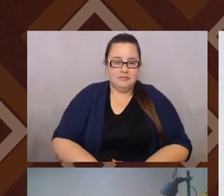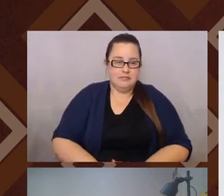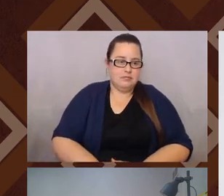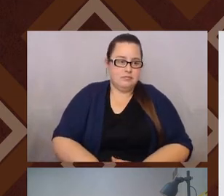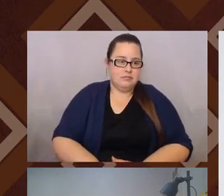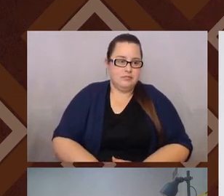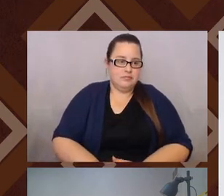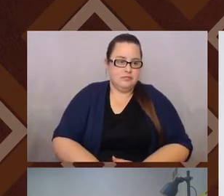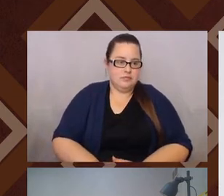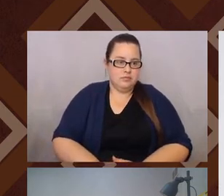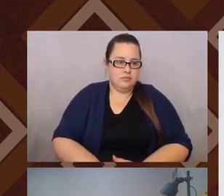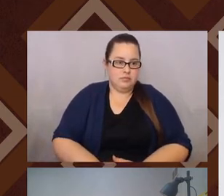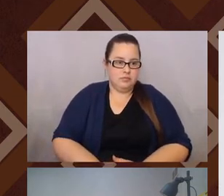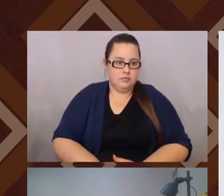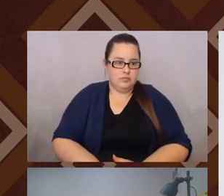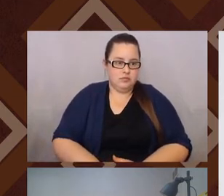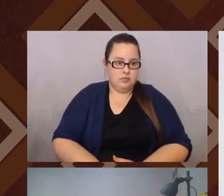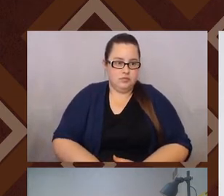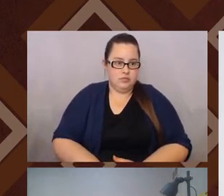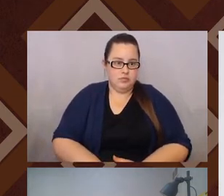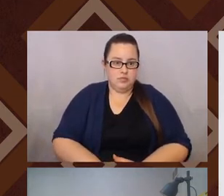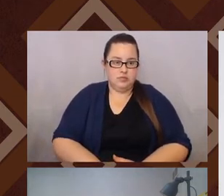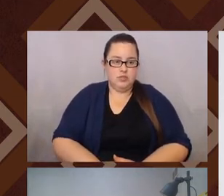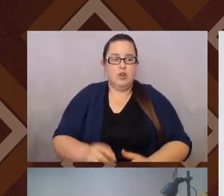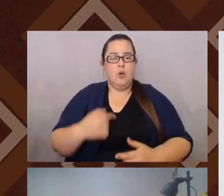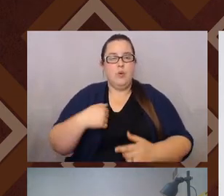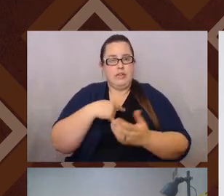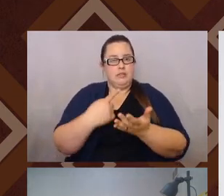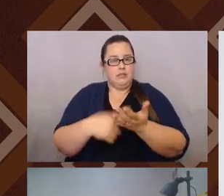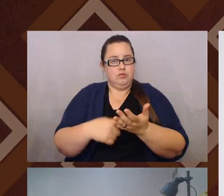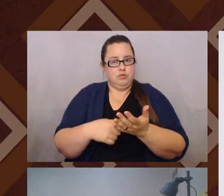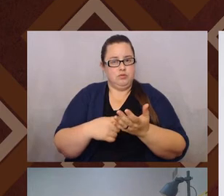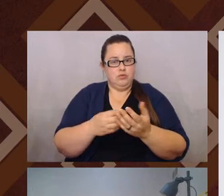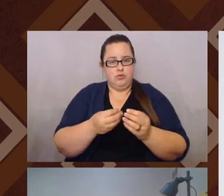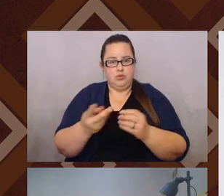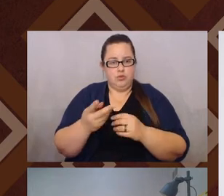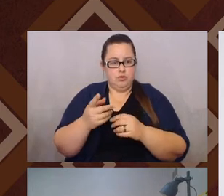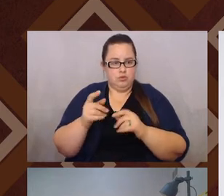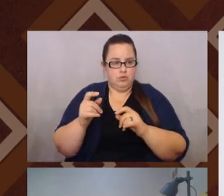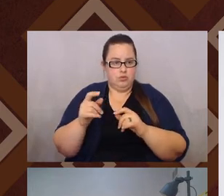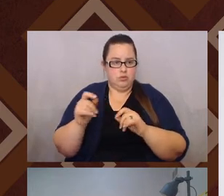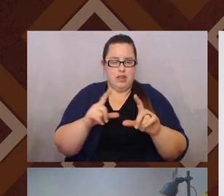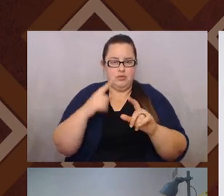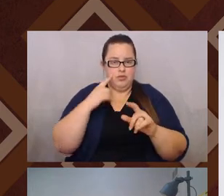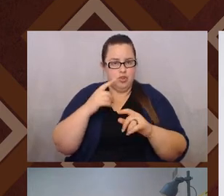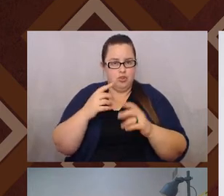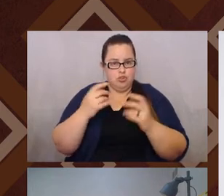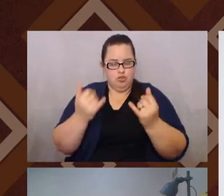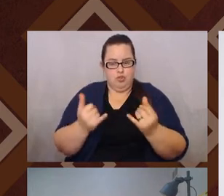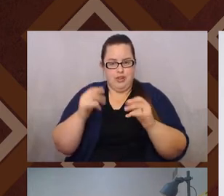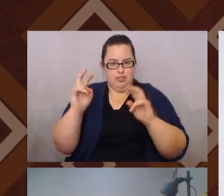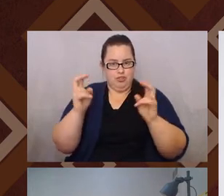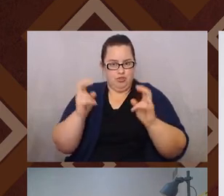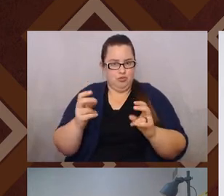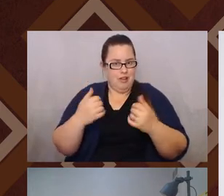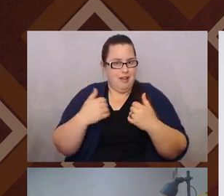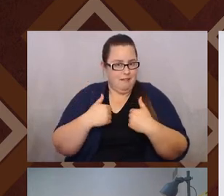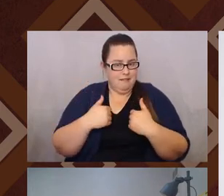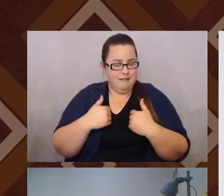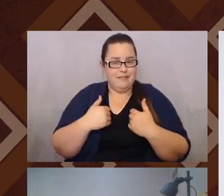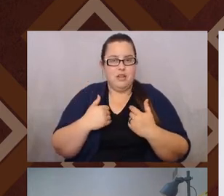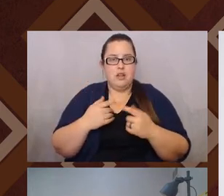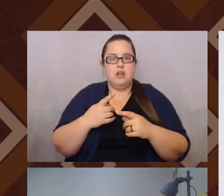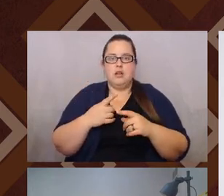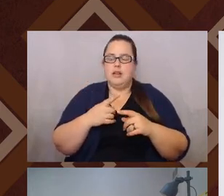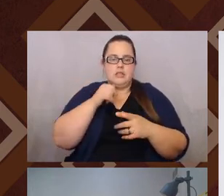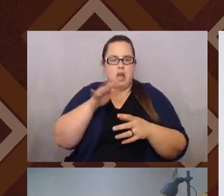So we just did a couple of slides on current issues. Um, and it was, this is not all inclusive or we wouldn't have a reason